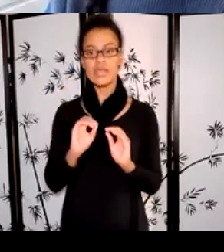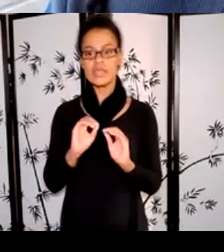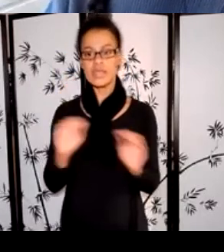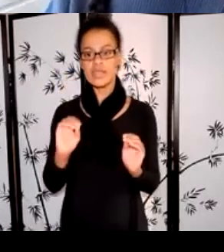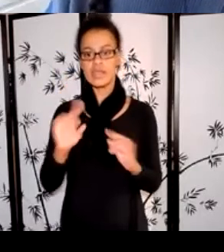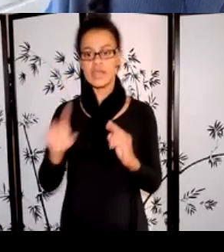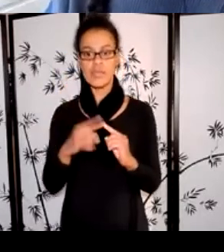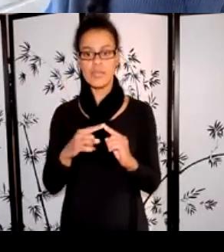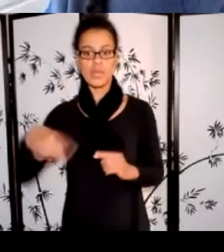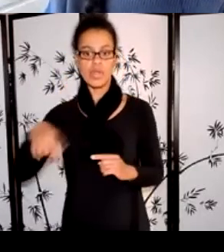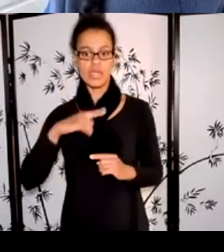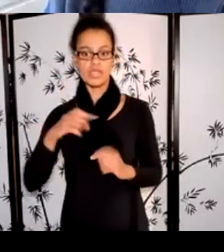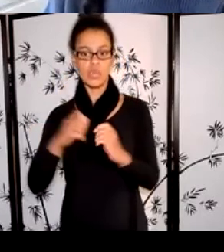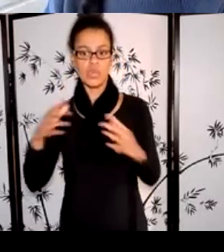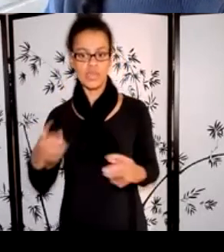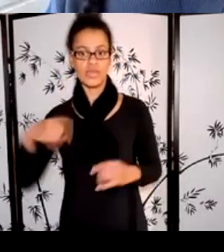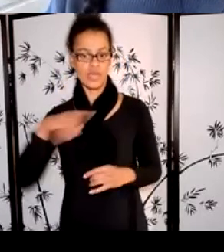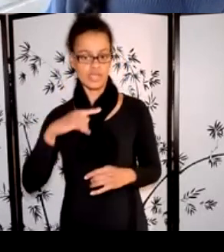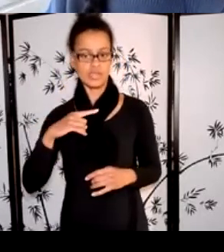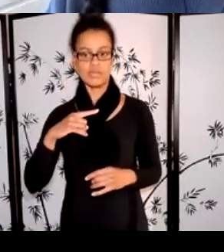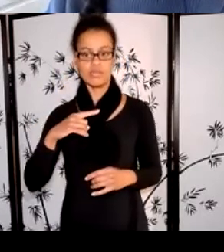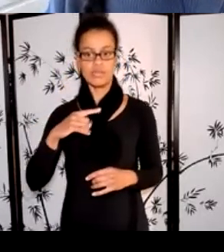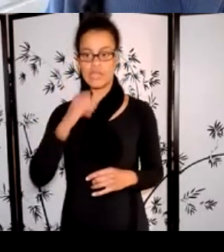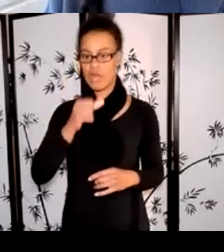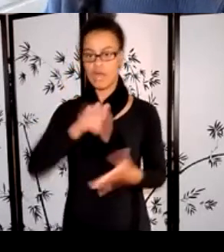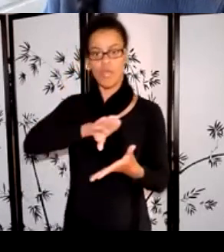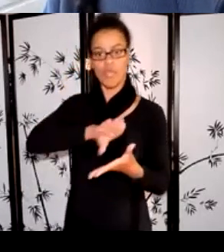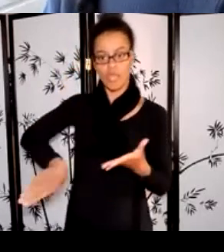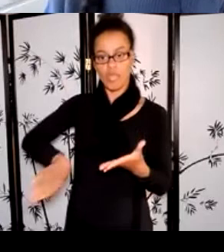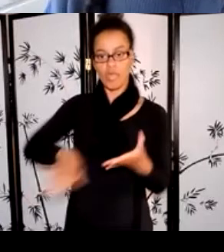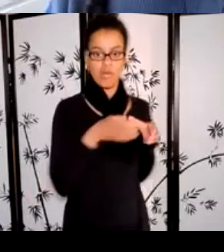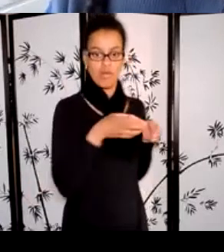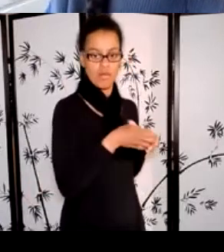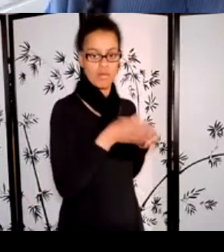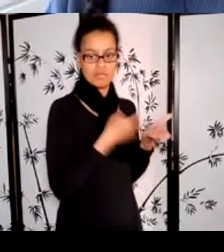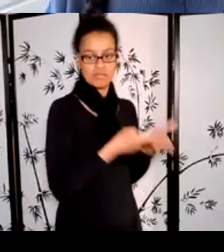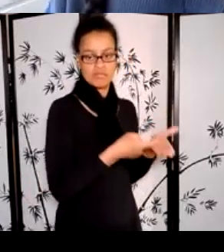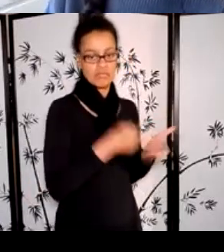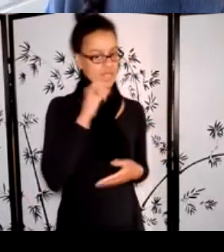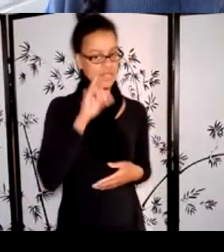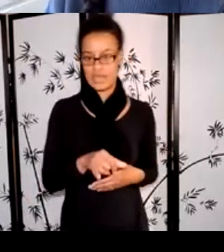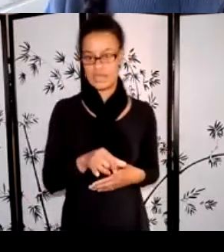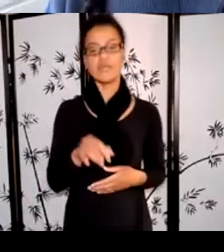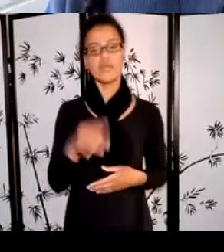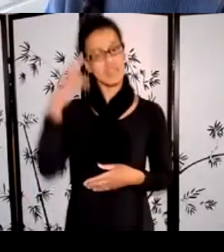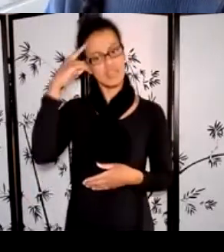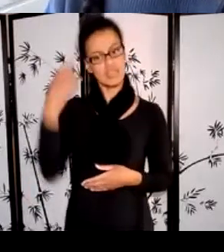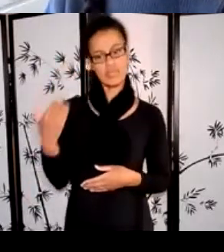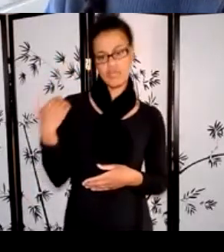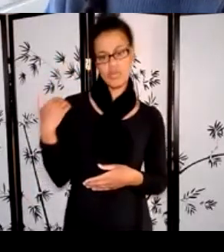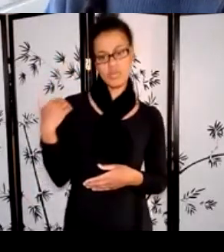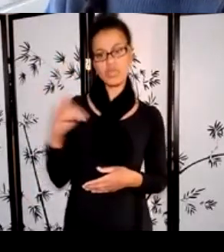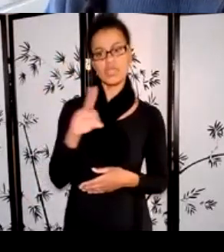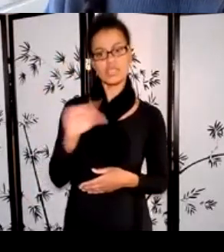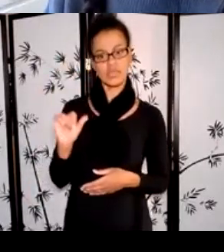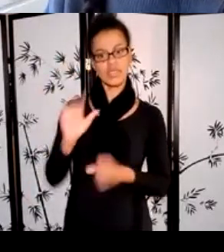I believe really grew in the 1990s from disability rights activists. In this context, it's the idea that if you are creating work